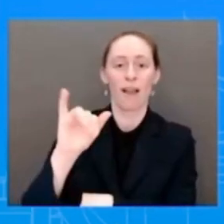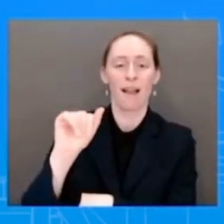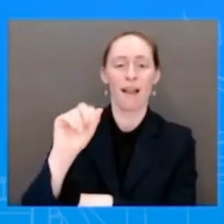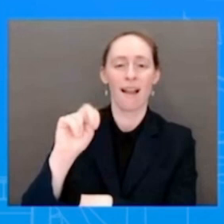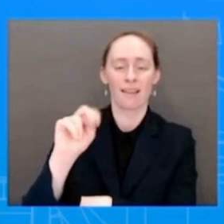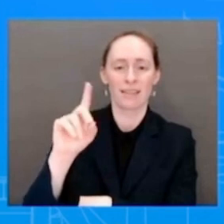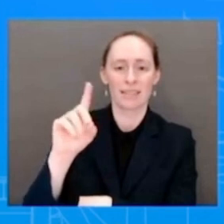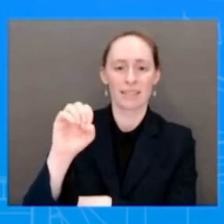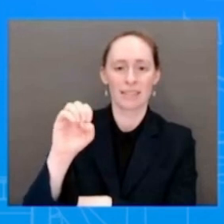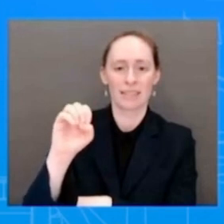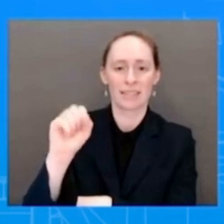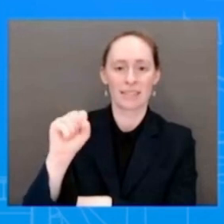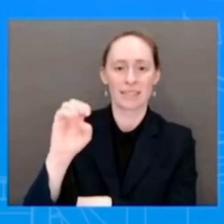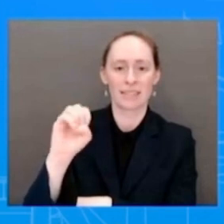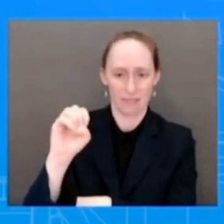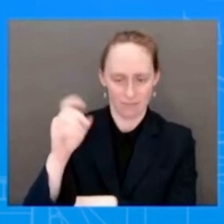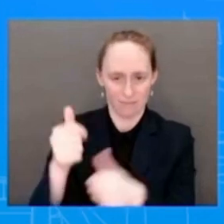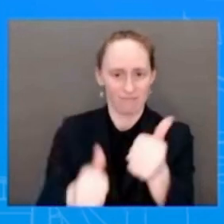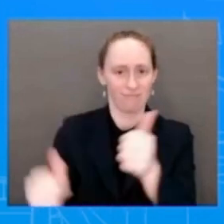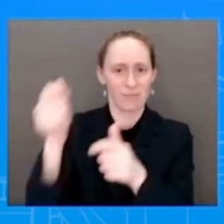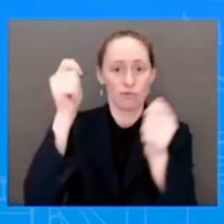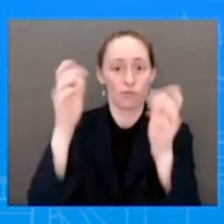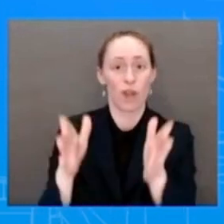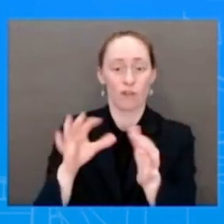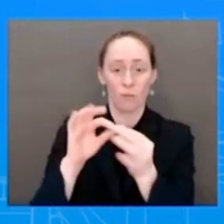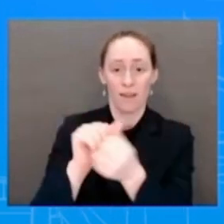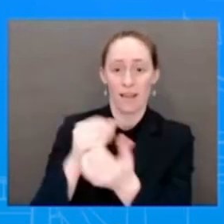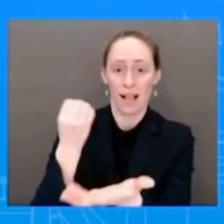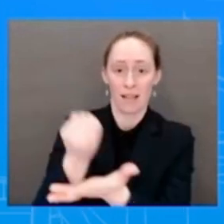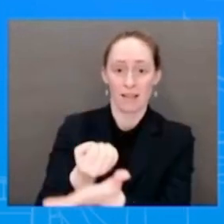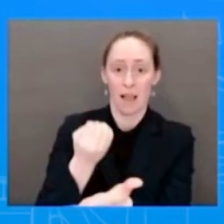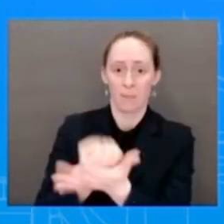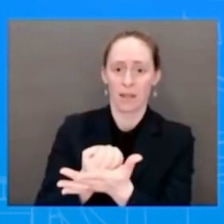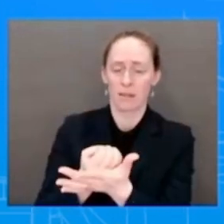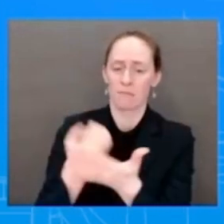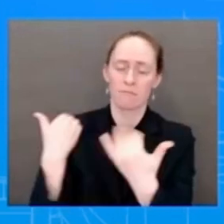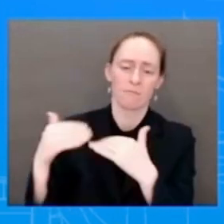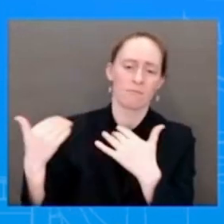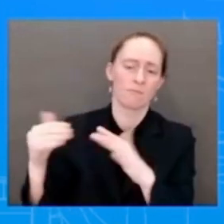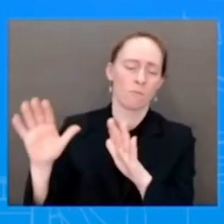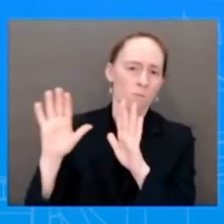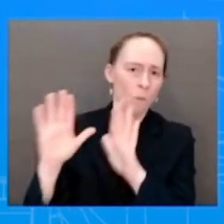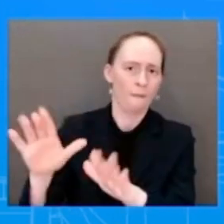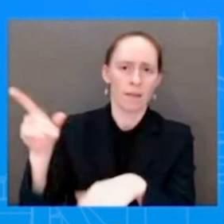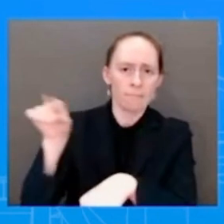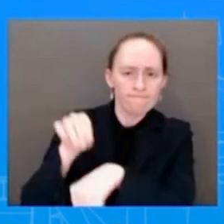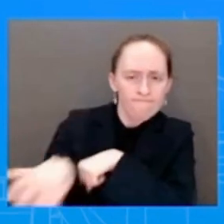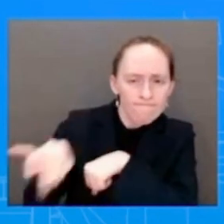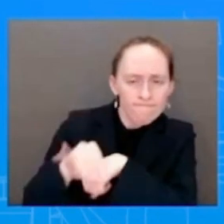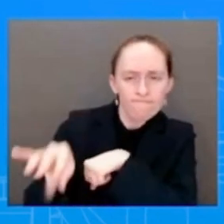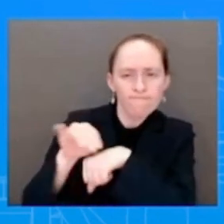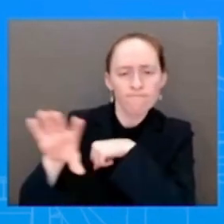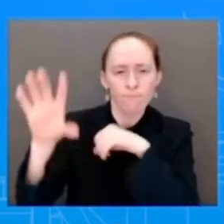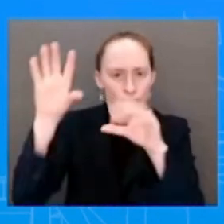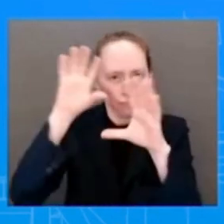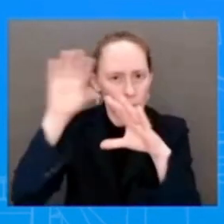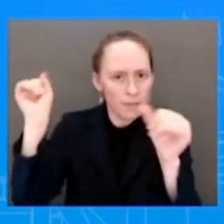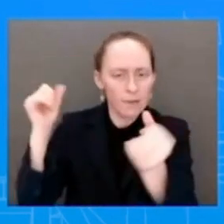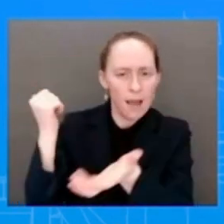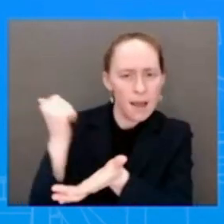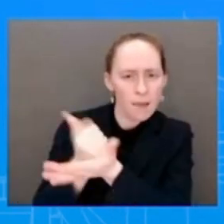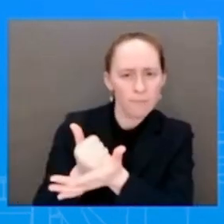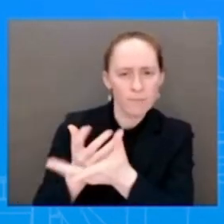most trusted advisors. Brian has helped shape and pass the most significant economic agenda in generations,